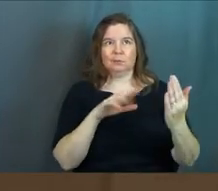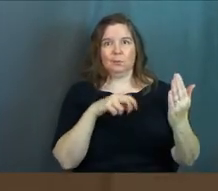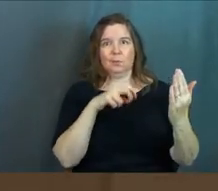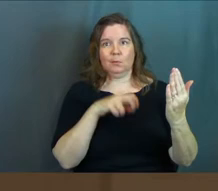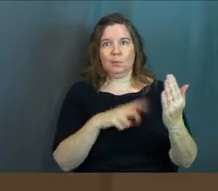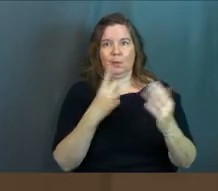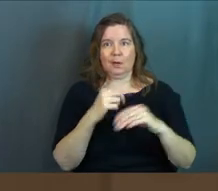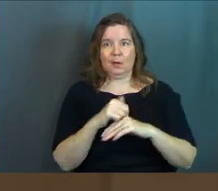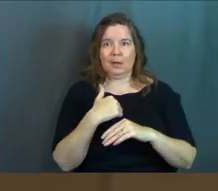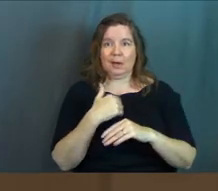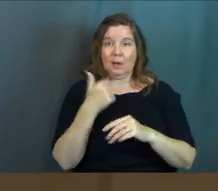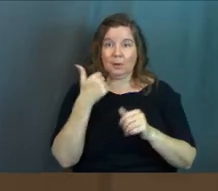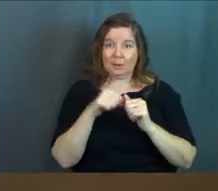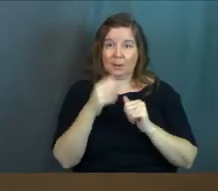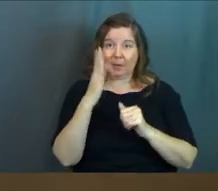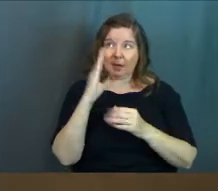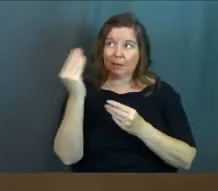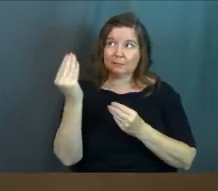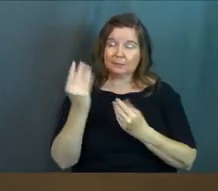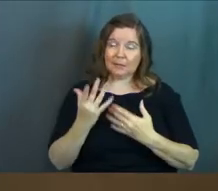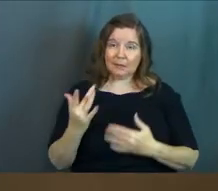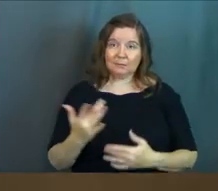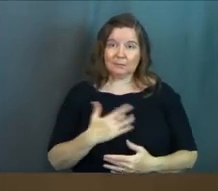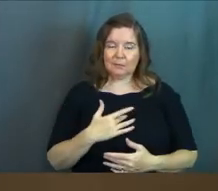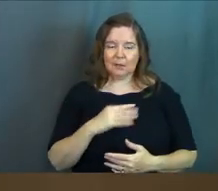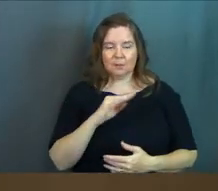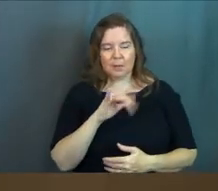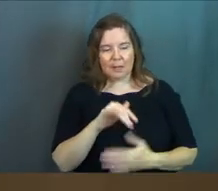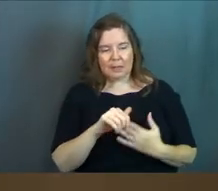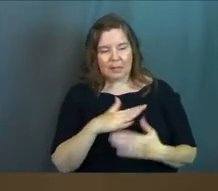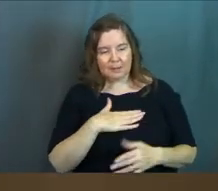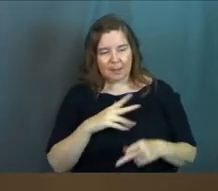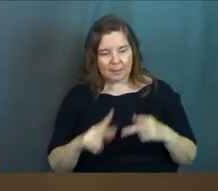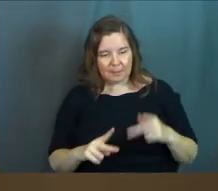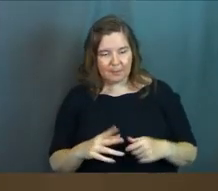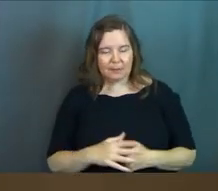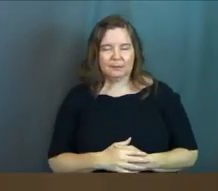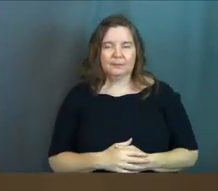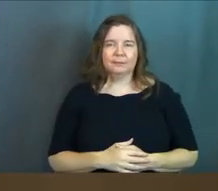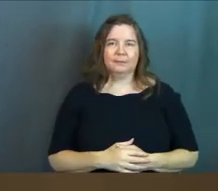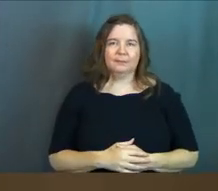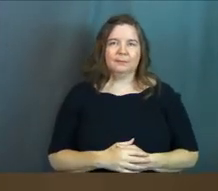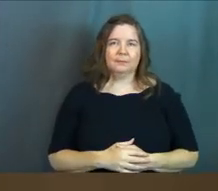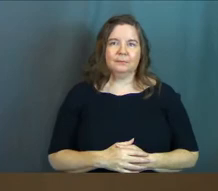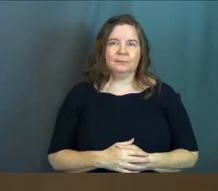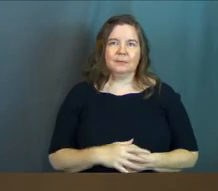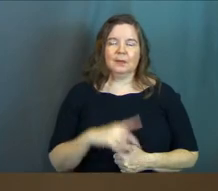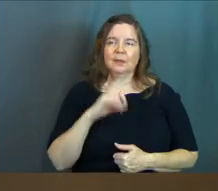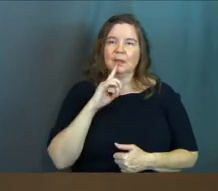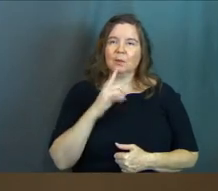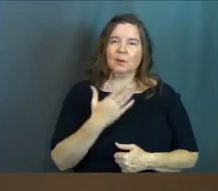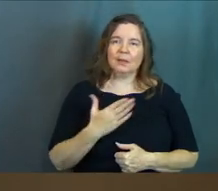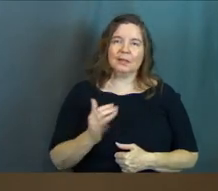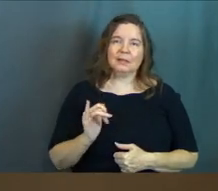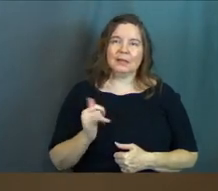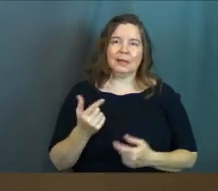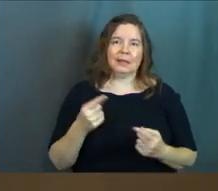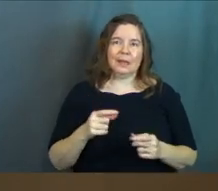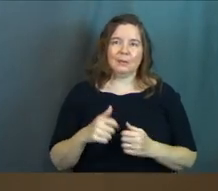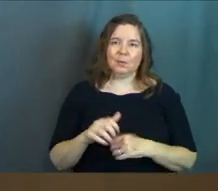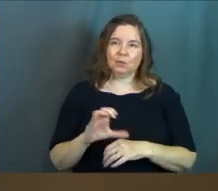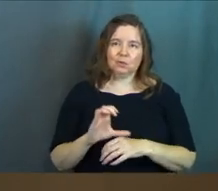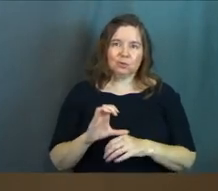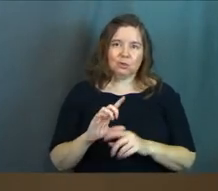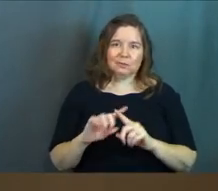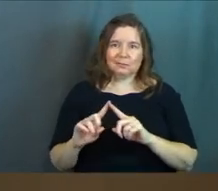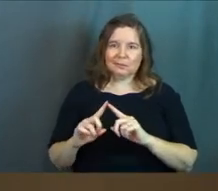remember God like audibly talking to me and saying like, Molly lead my people. Um, there were things that like happened with